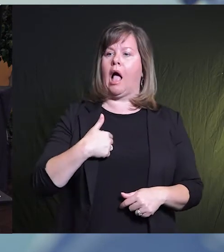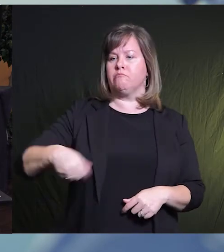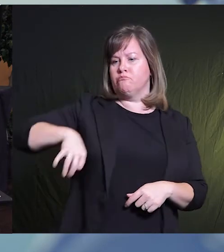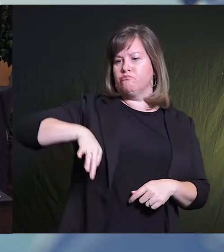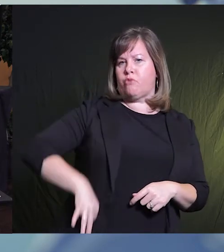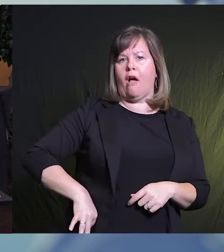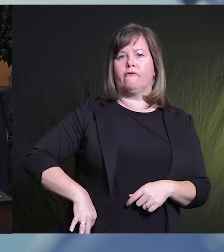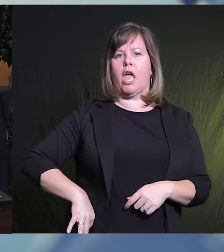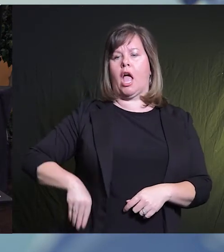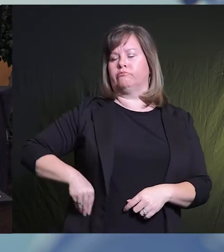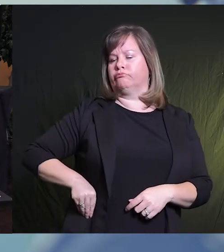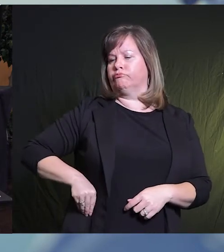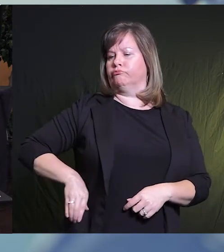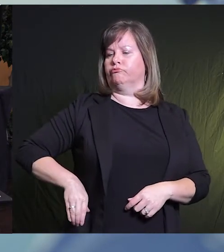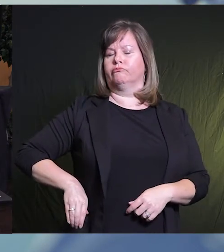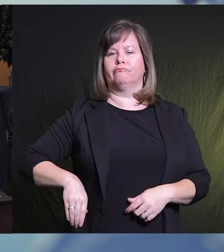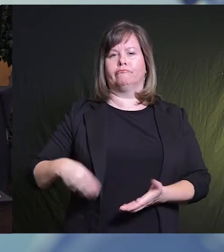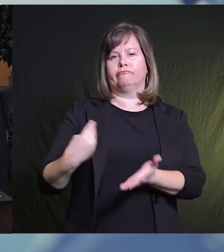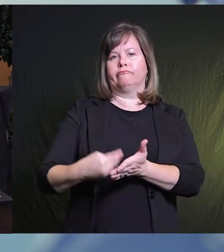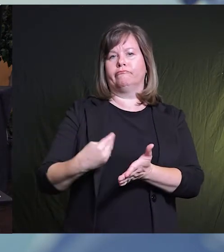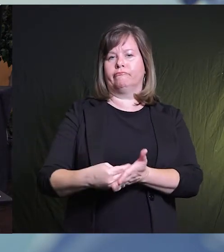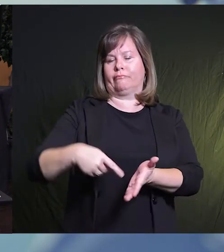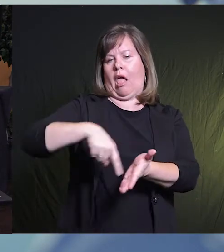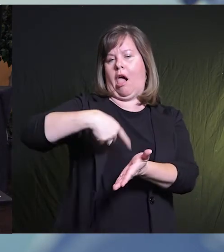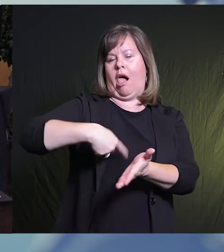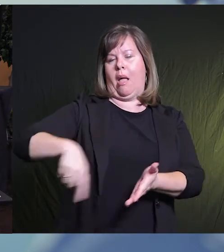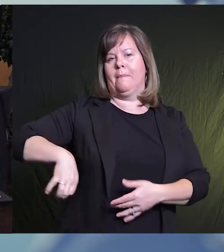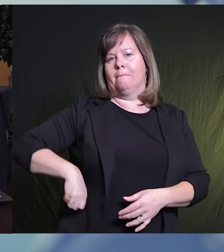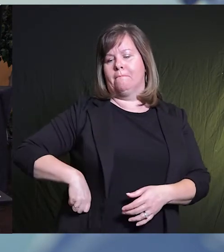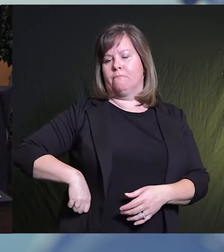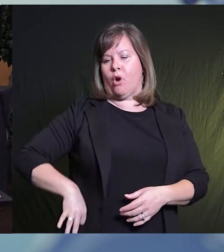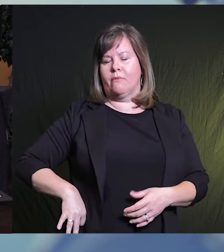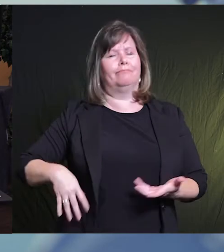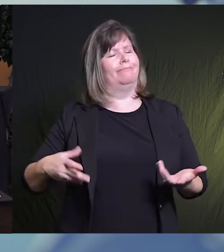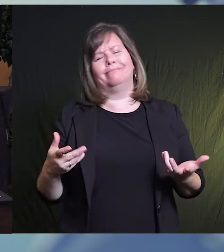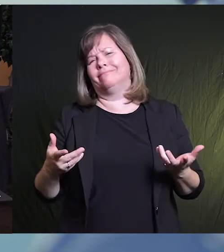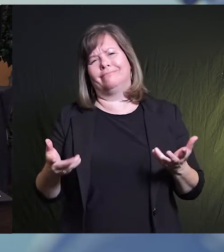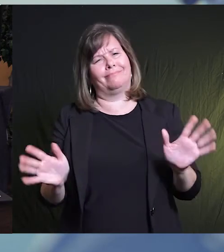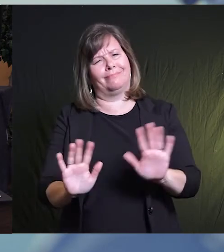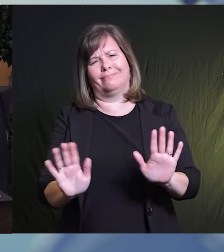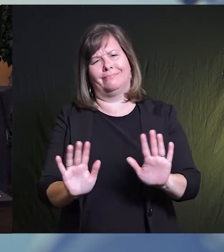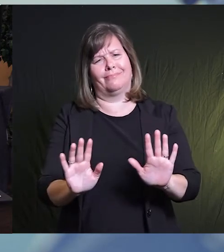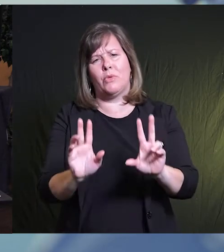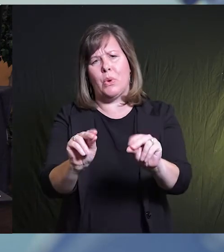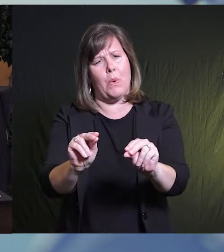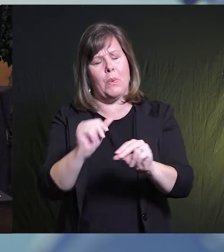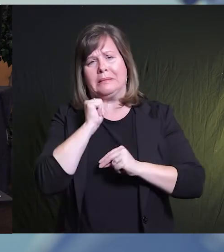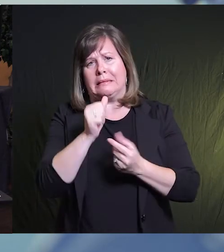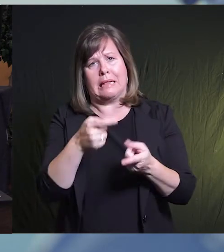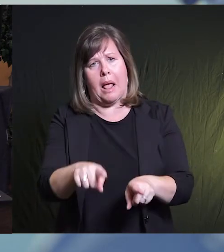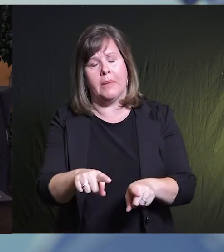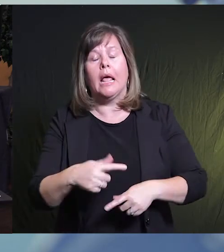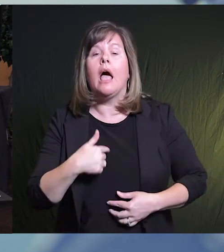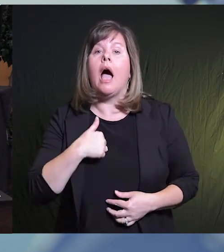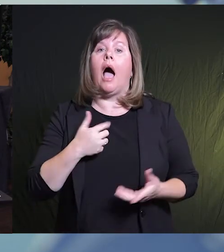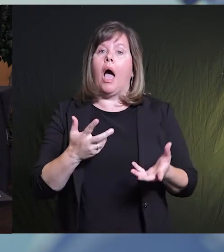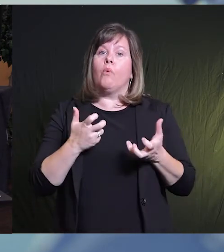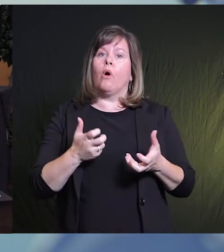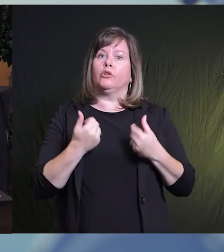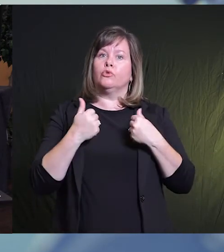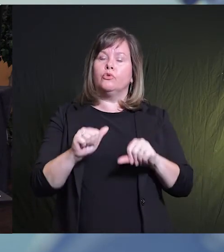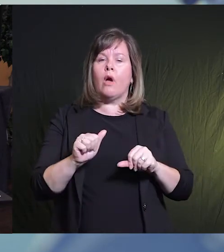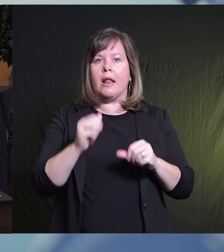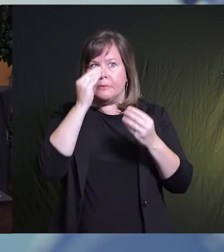Some people have have said that I'm somehow making a profit off of pushing mask use and I assure you that's not the case. I am merely